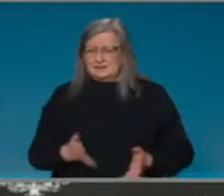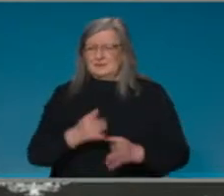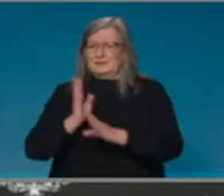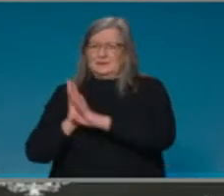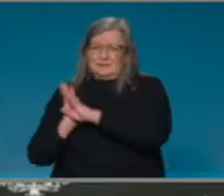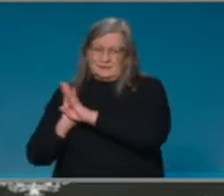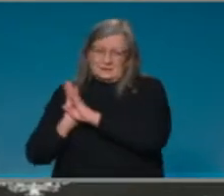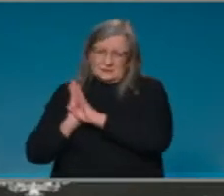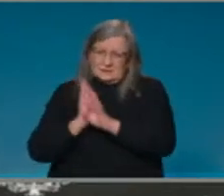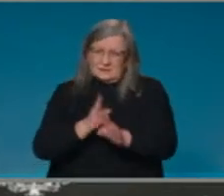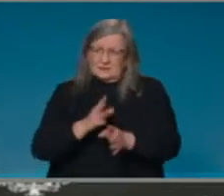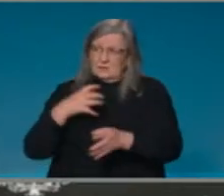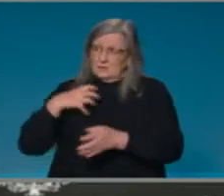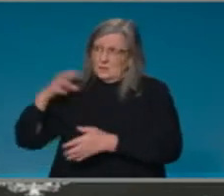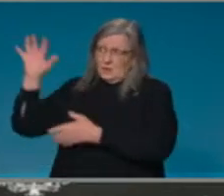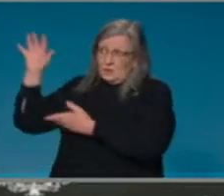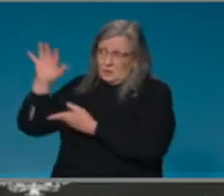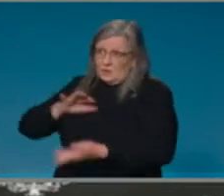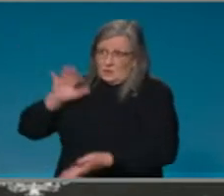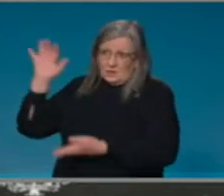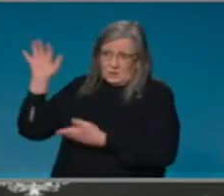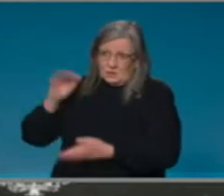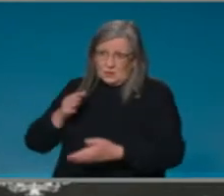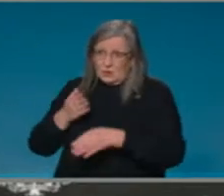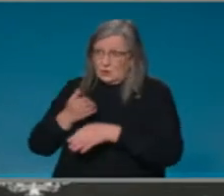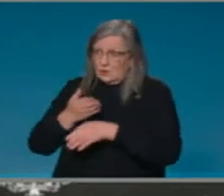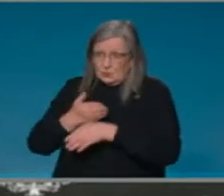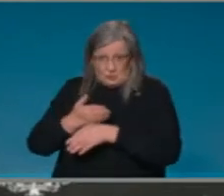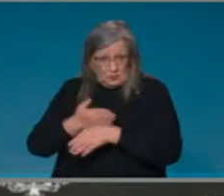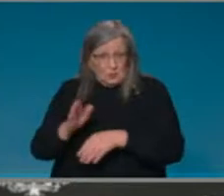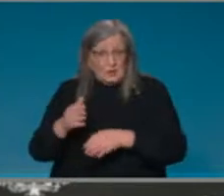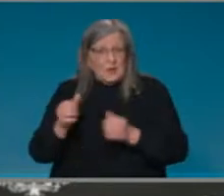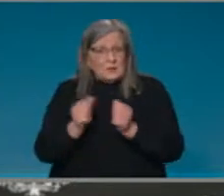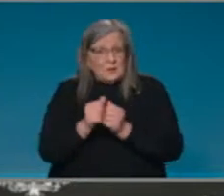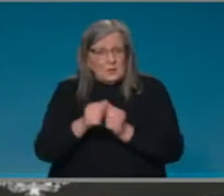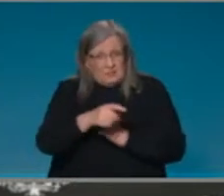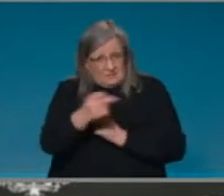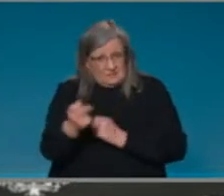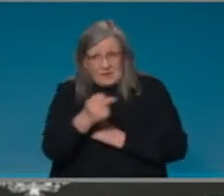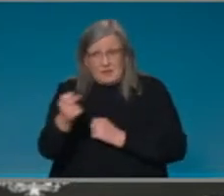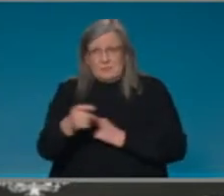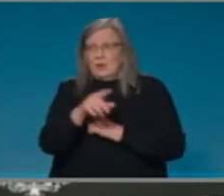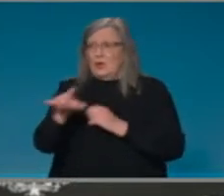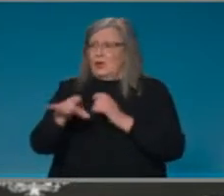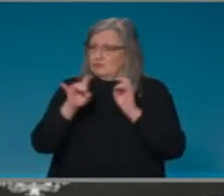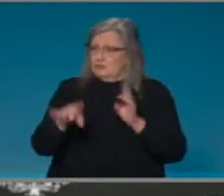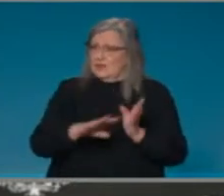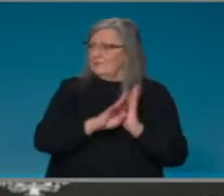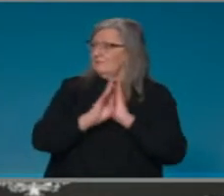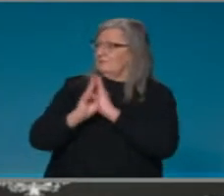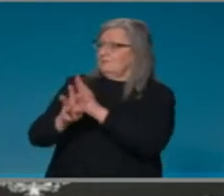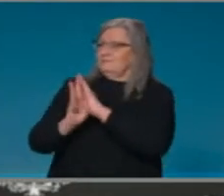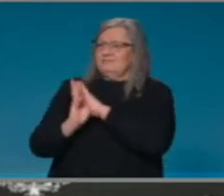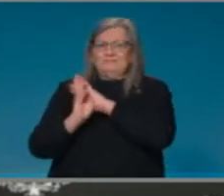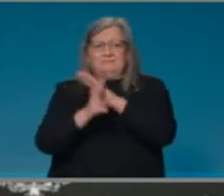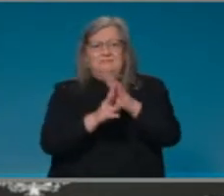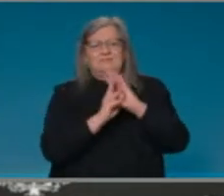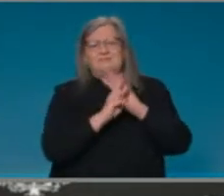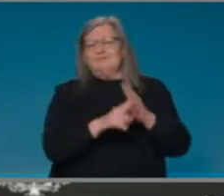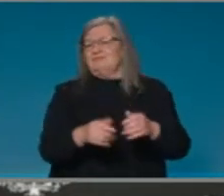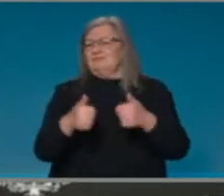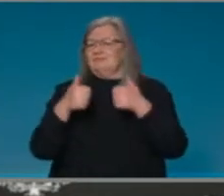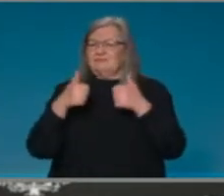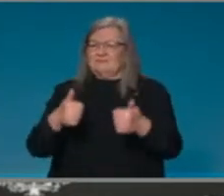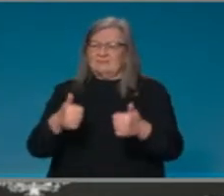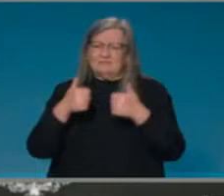coming in, new bookings are opening up, Australians are coming forward in record numbers, and I want to thank everybody,